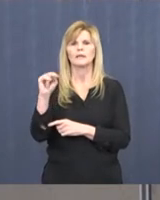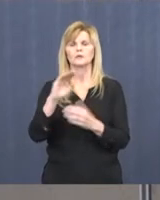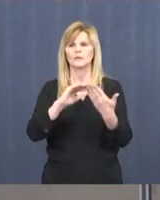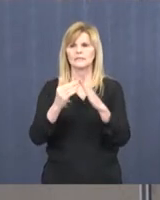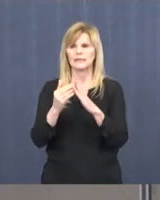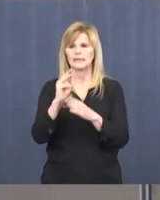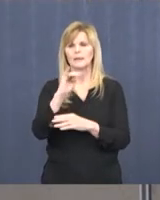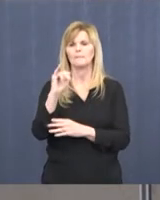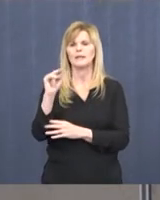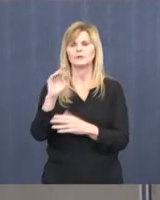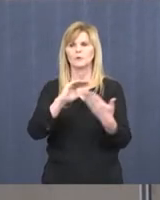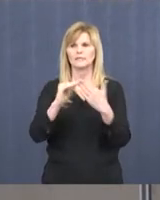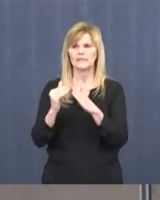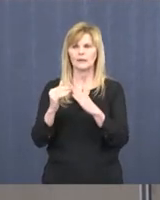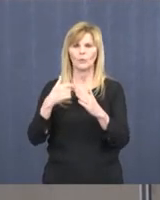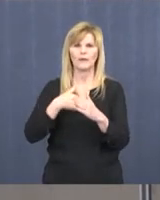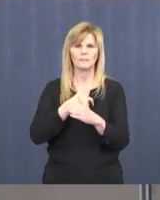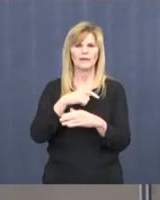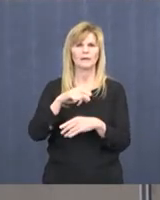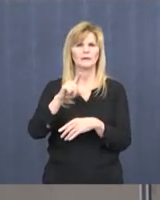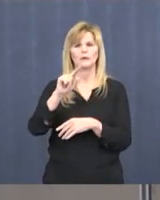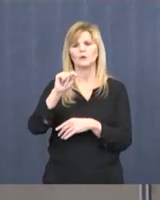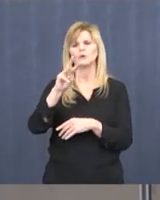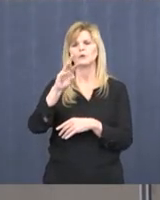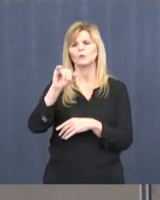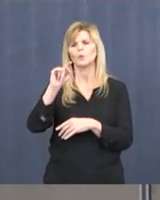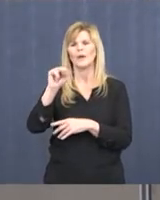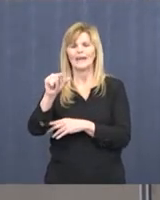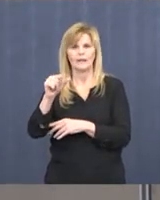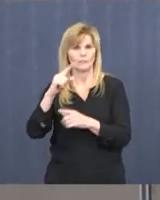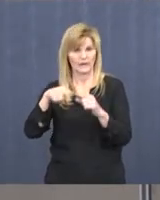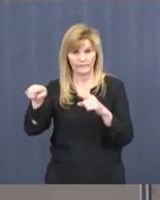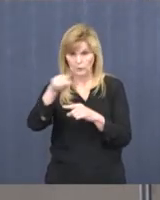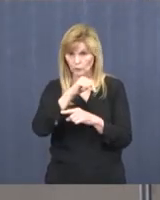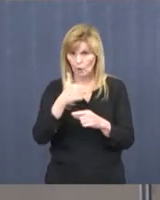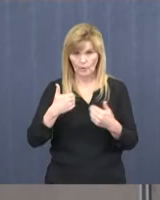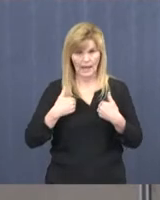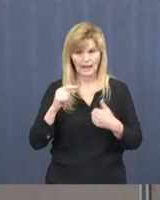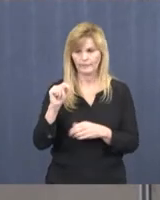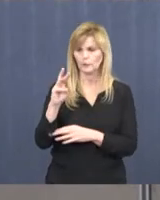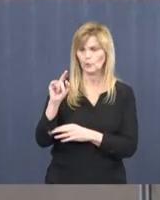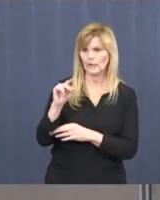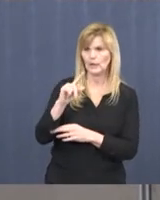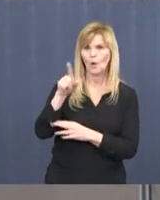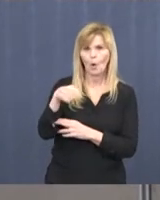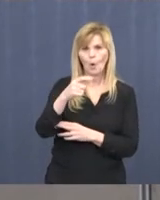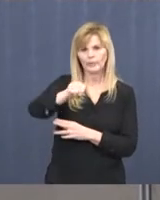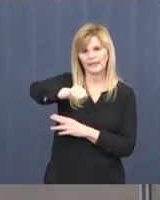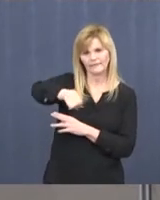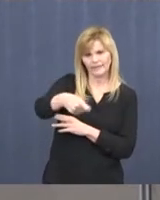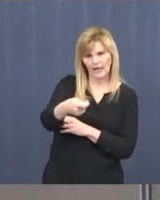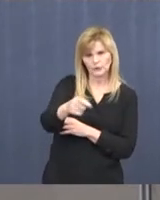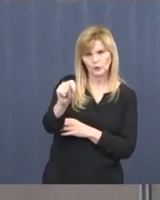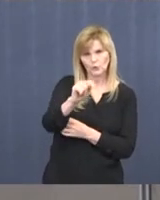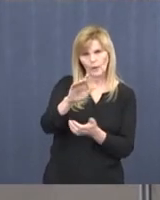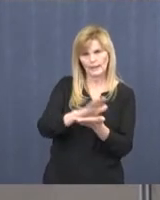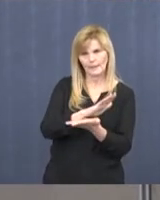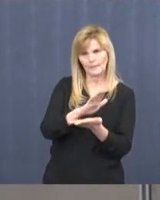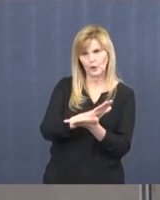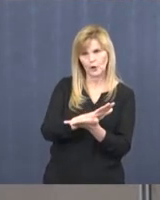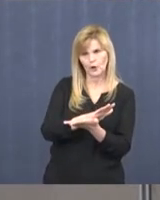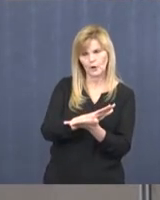of Minnesota Cities have been tweeting this, but for those who do not get those tweets, please only flush toilet paper